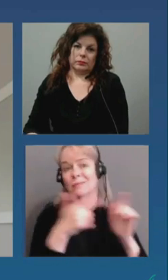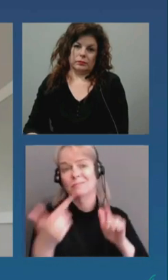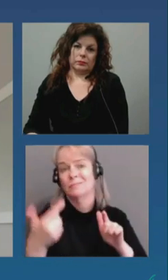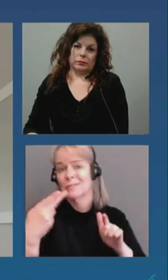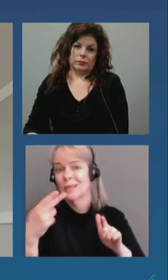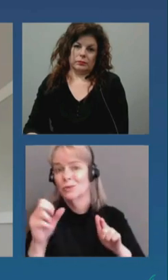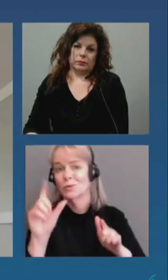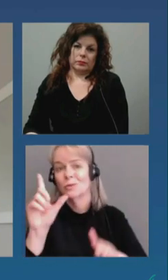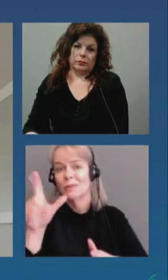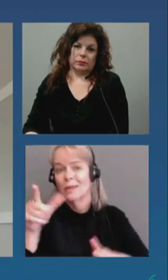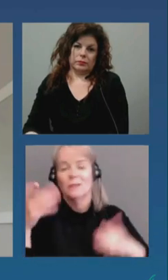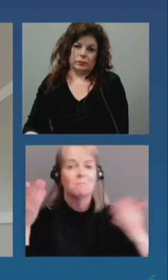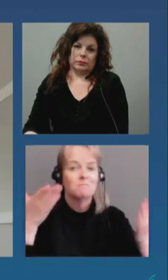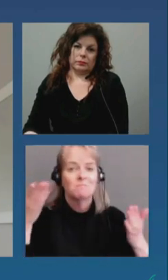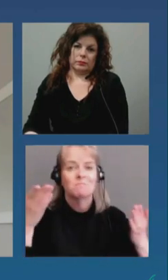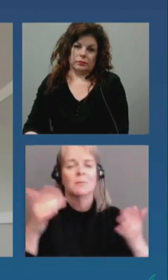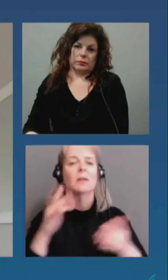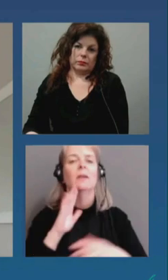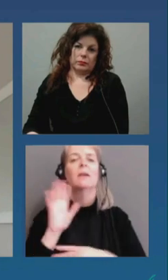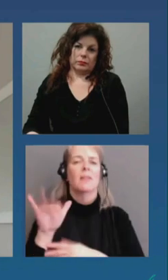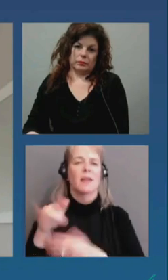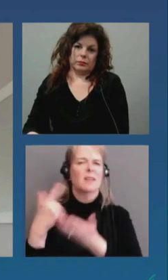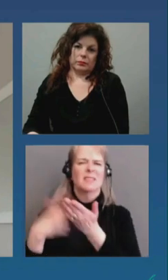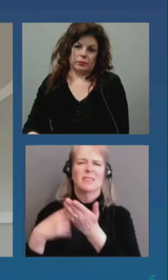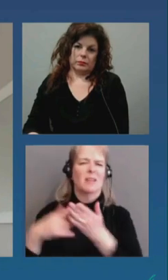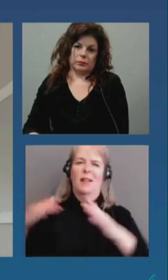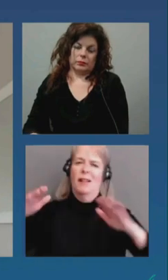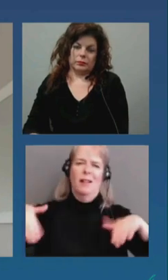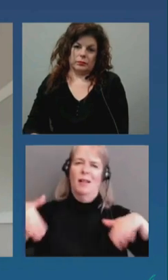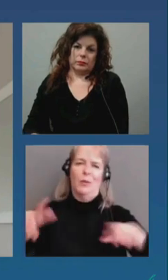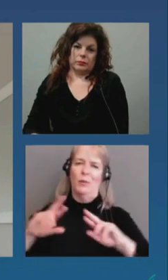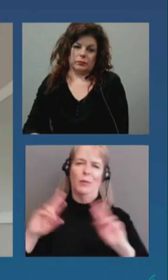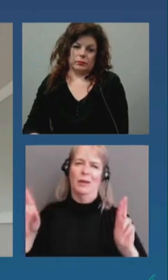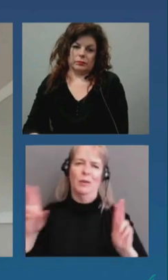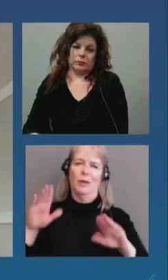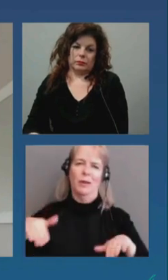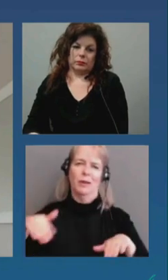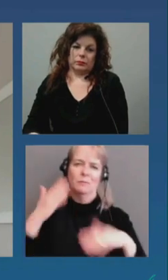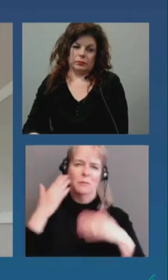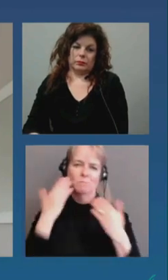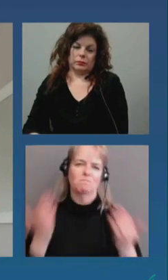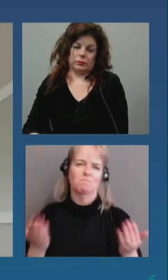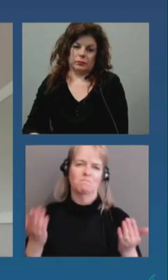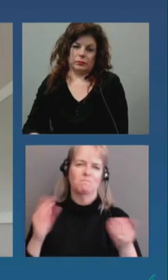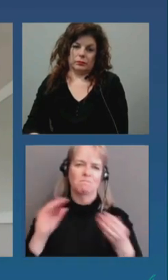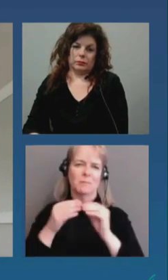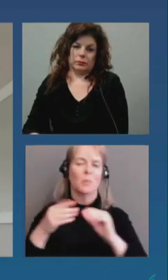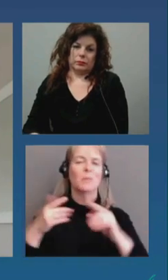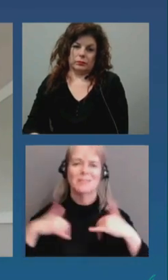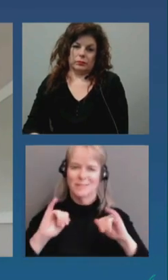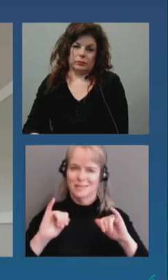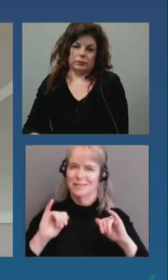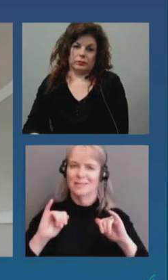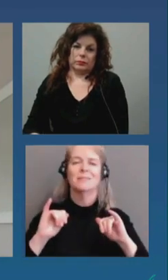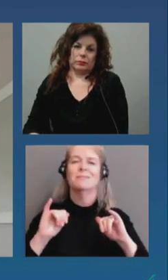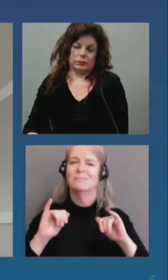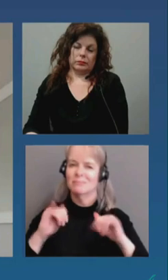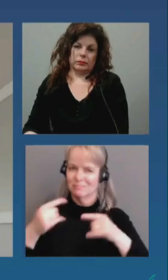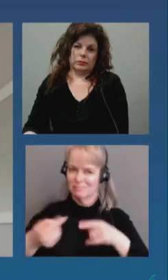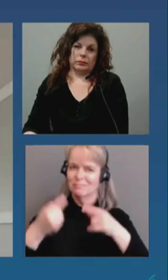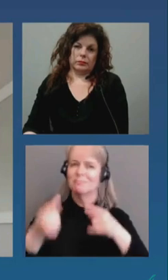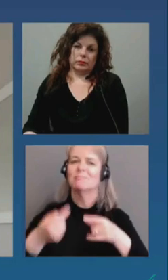later uh but these discussions are premature today uh because we we still haven't turned that curve